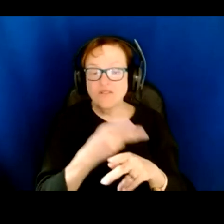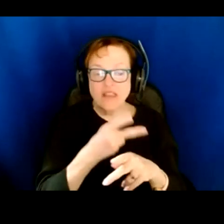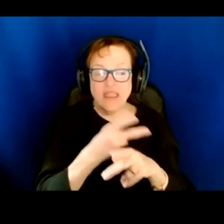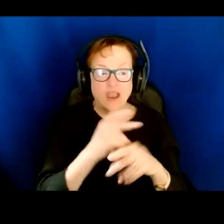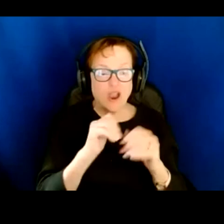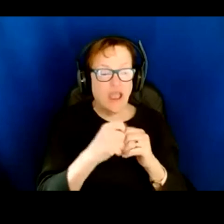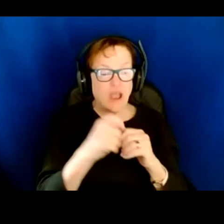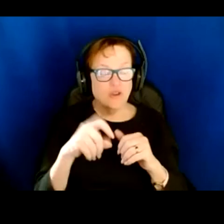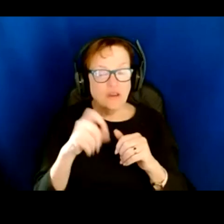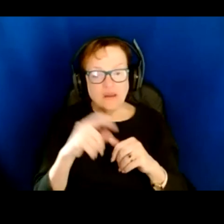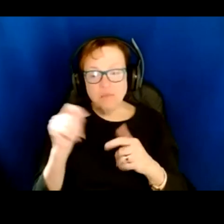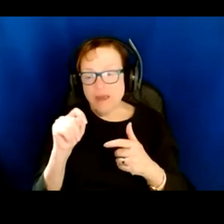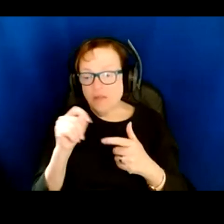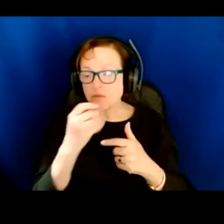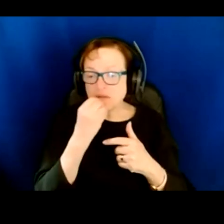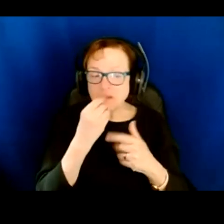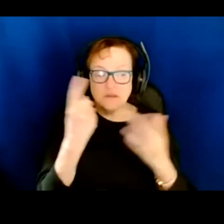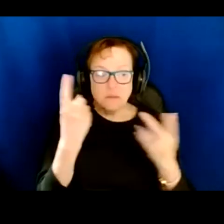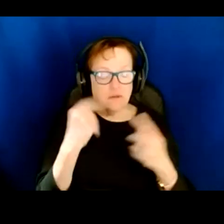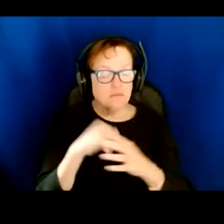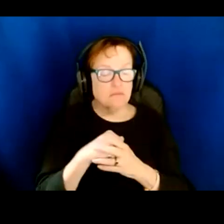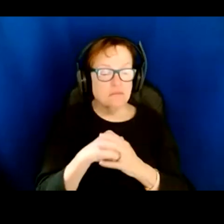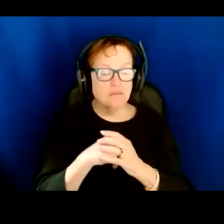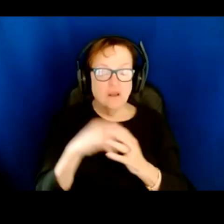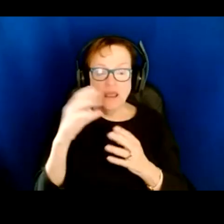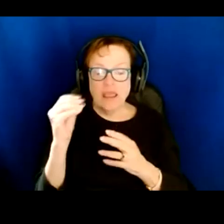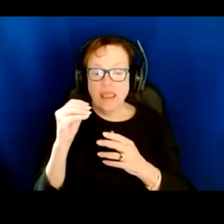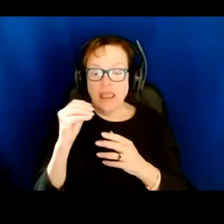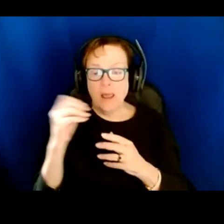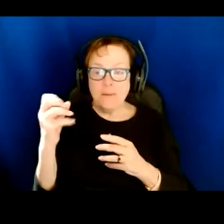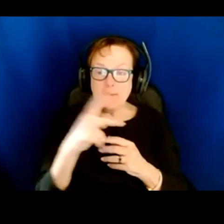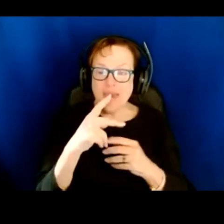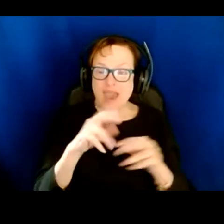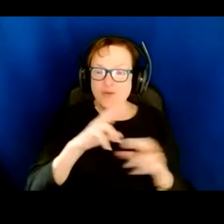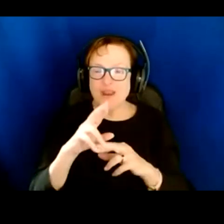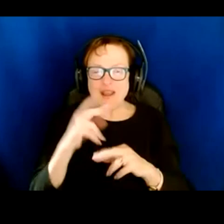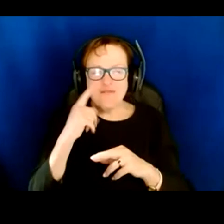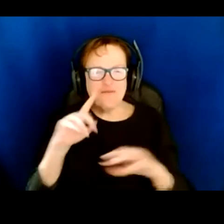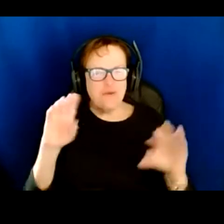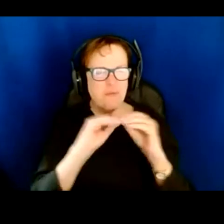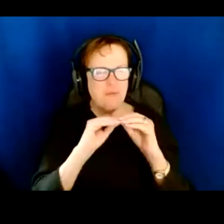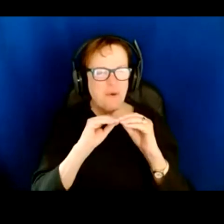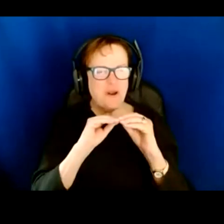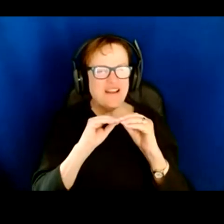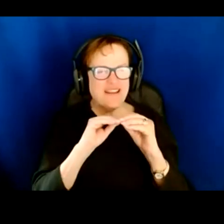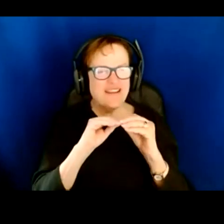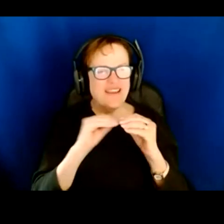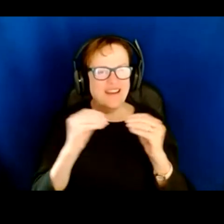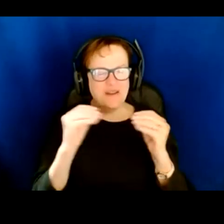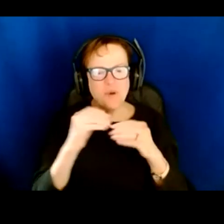so that you can come back refreshed and ready to, to hear more and engage more with the information that we have and we're sharing today.